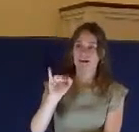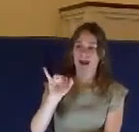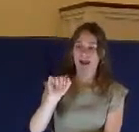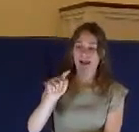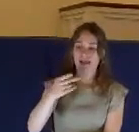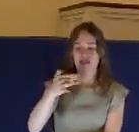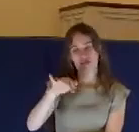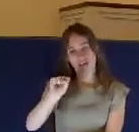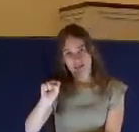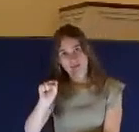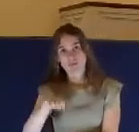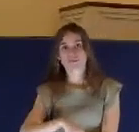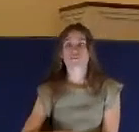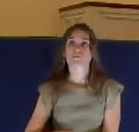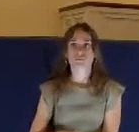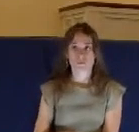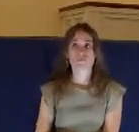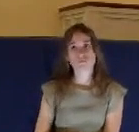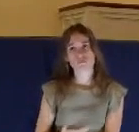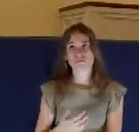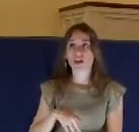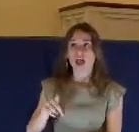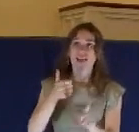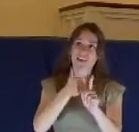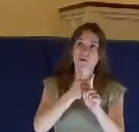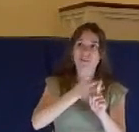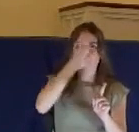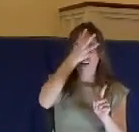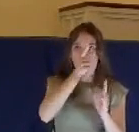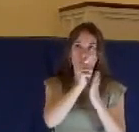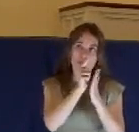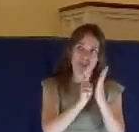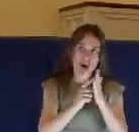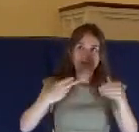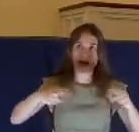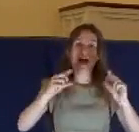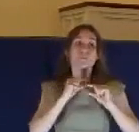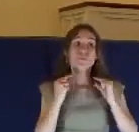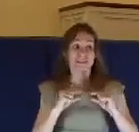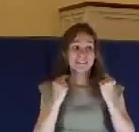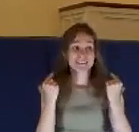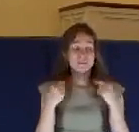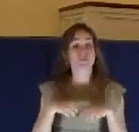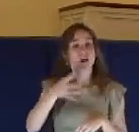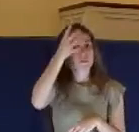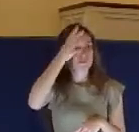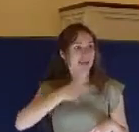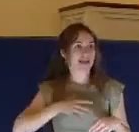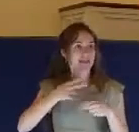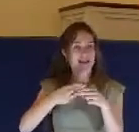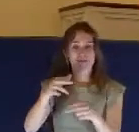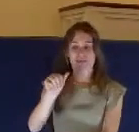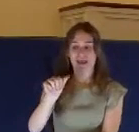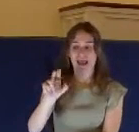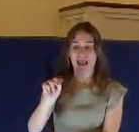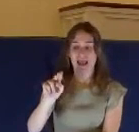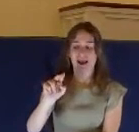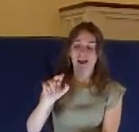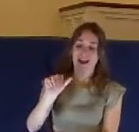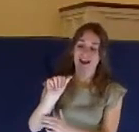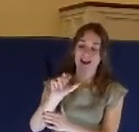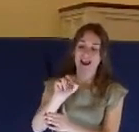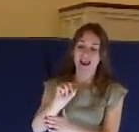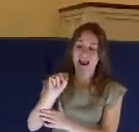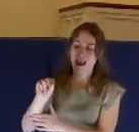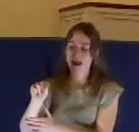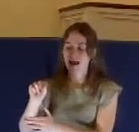was also of the high priest, father-in-law of the high priest. Annas was the man who ran the money changer scheme in the temples. This guy